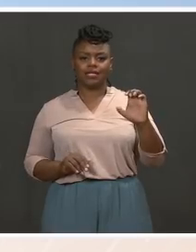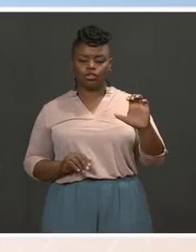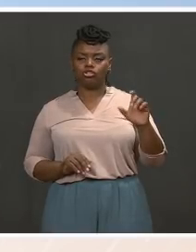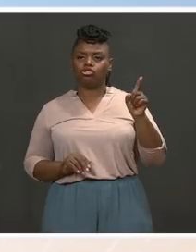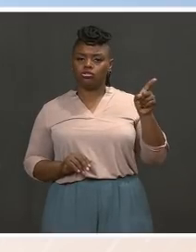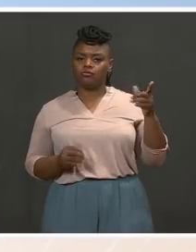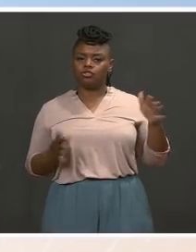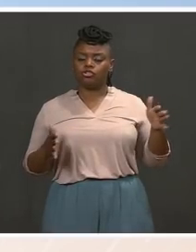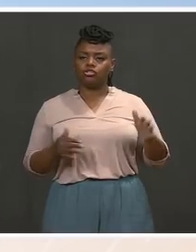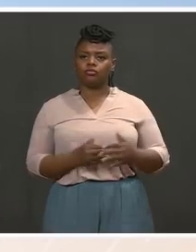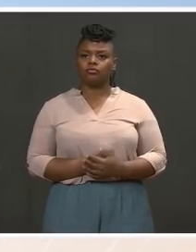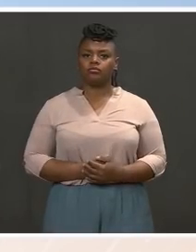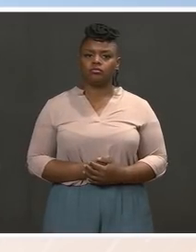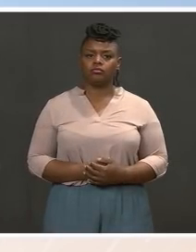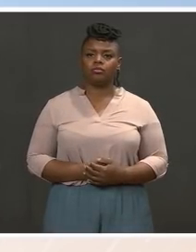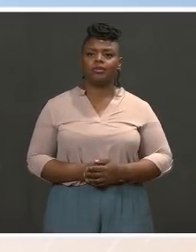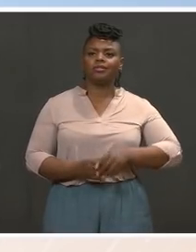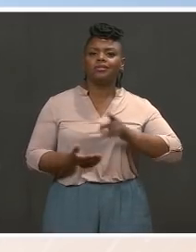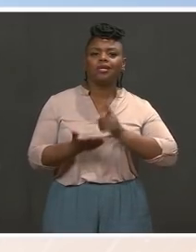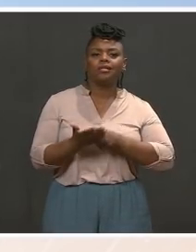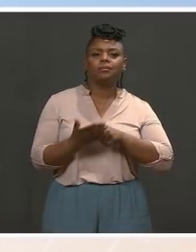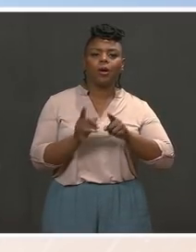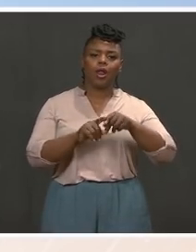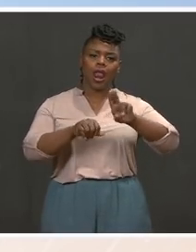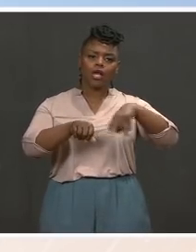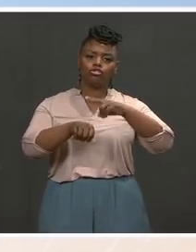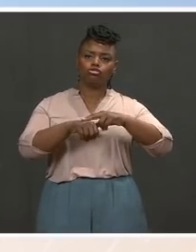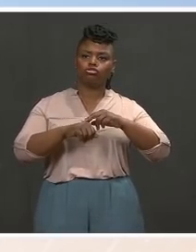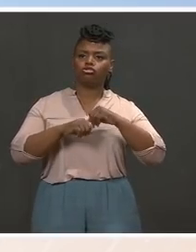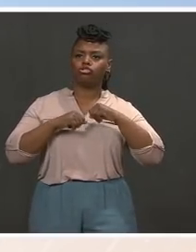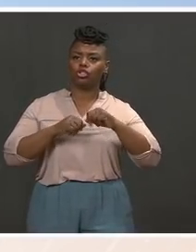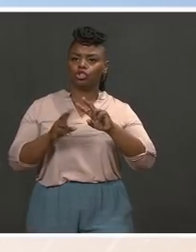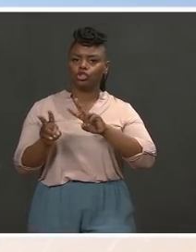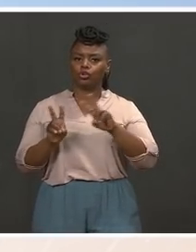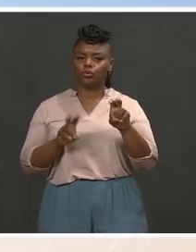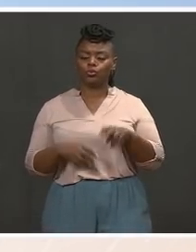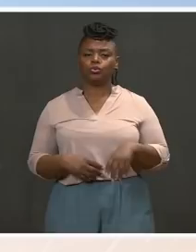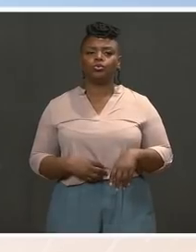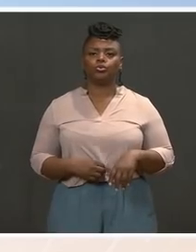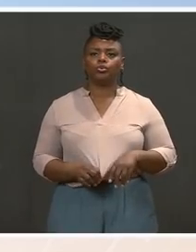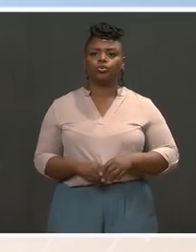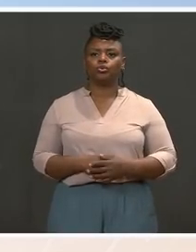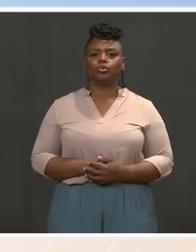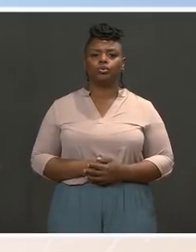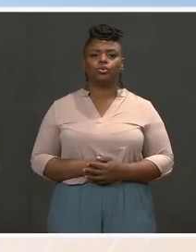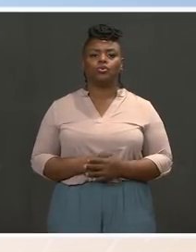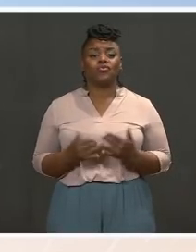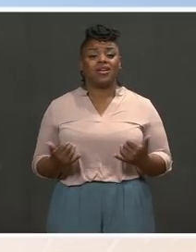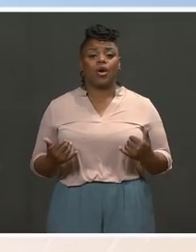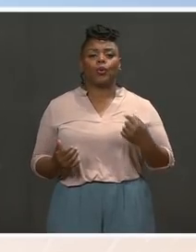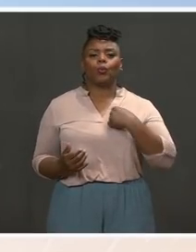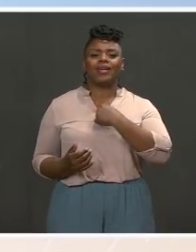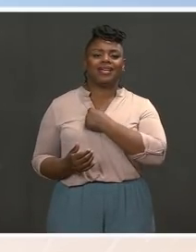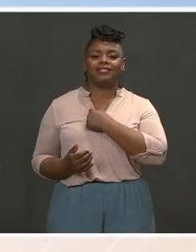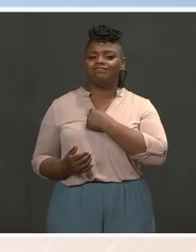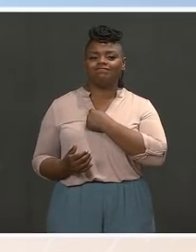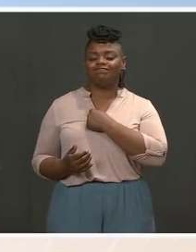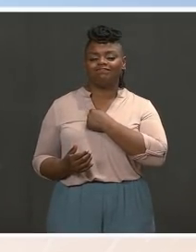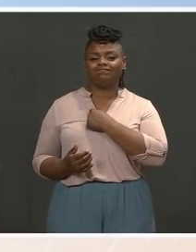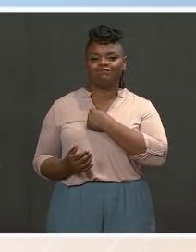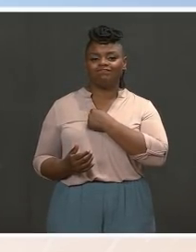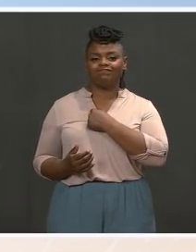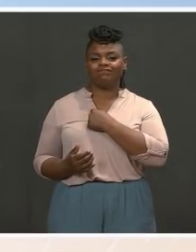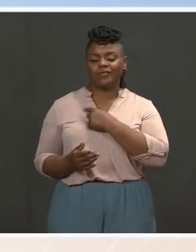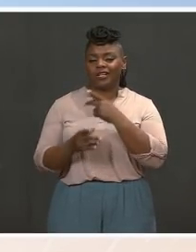talked about a range of national security issues, ongoing policy processes that are ongoing. We're currently taking stock of where we are, which includes close consultation